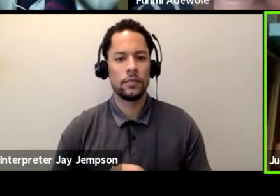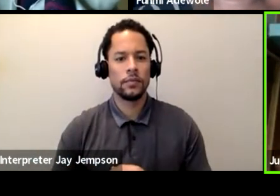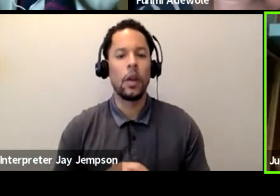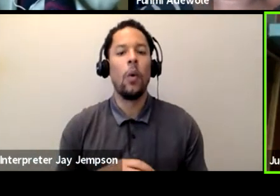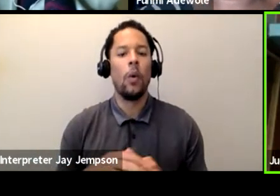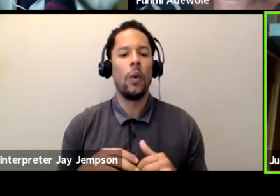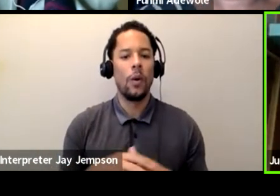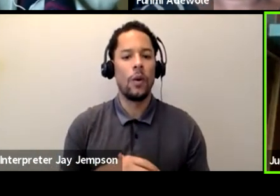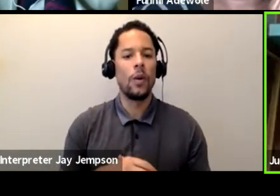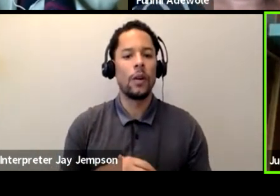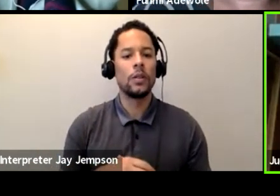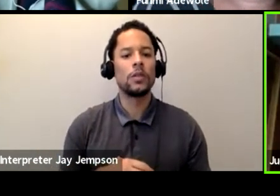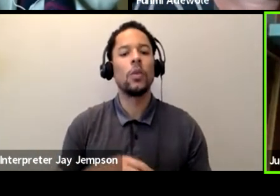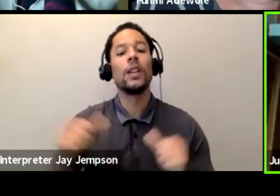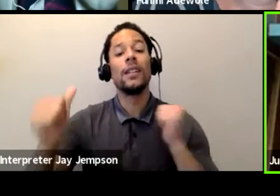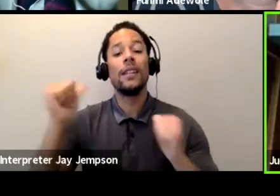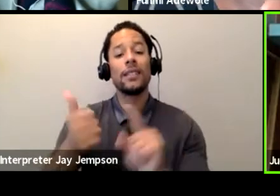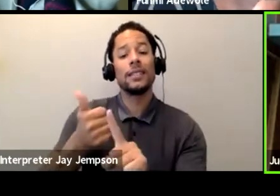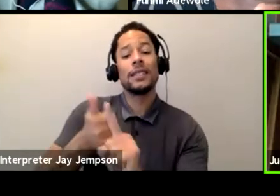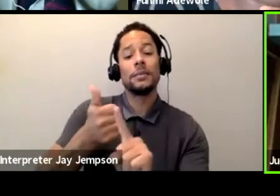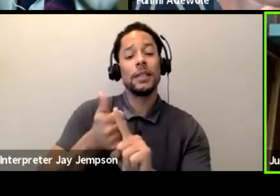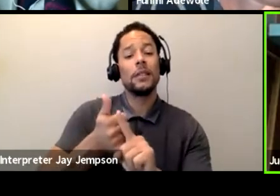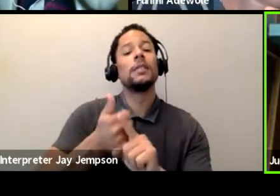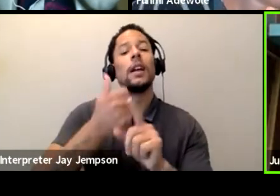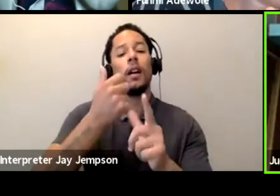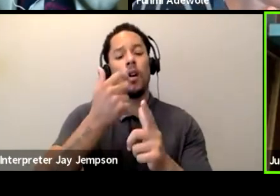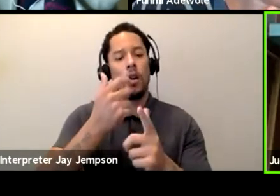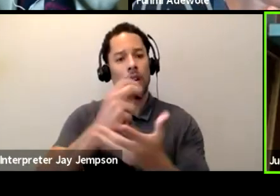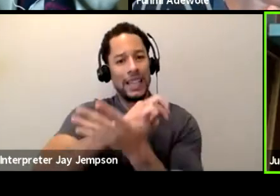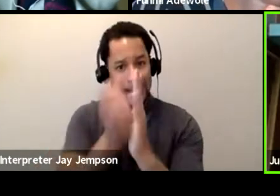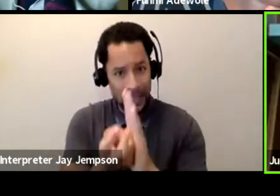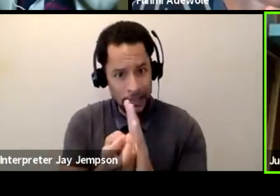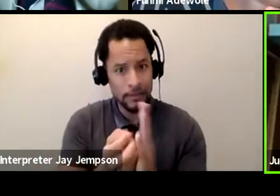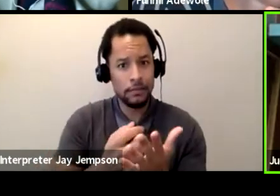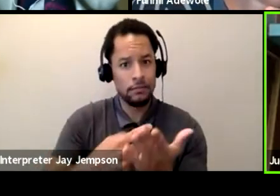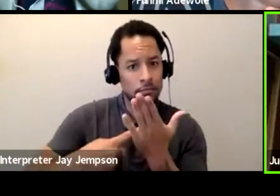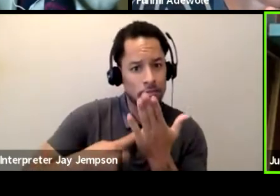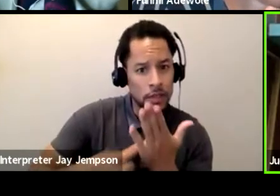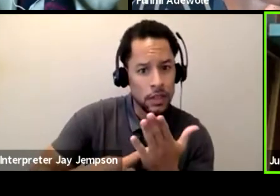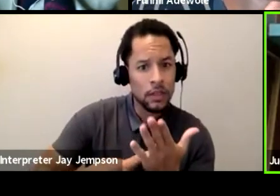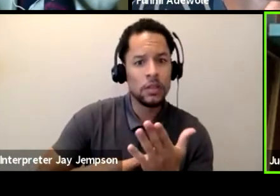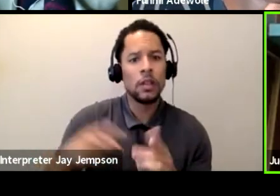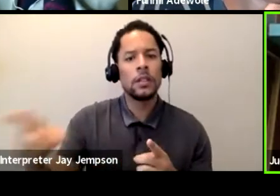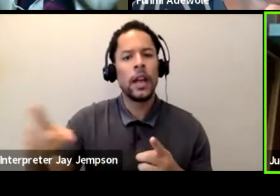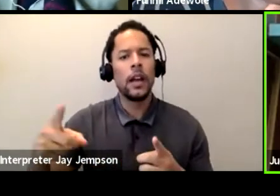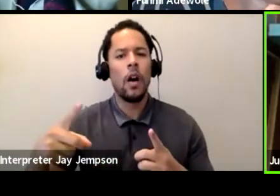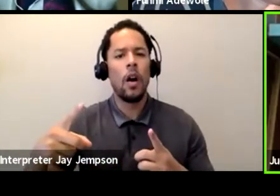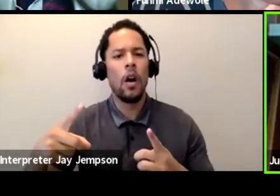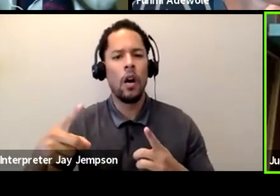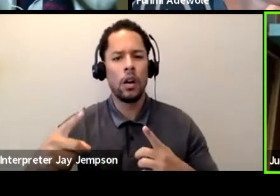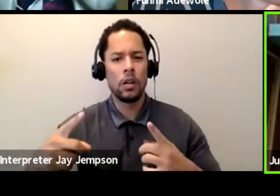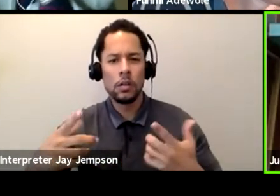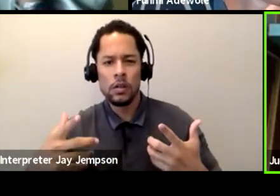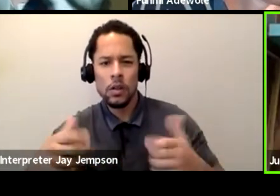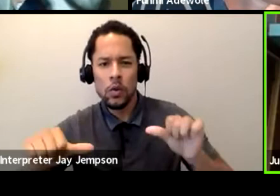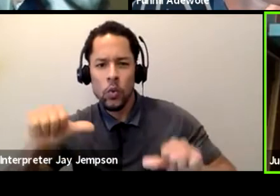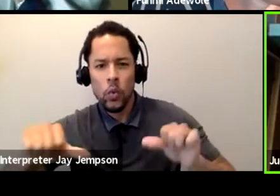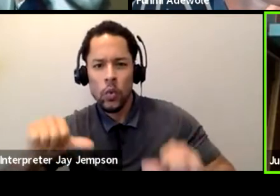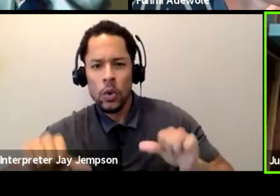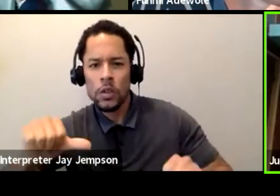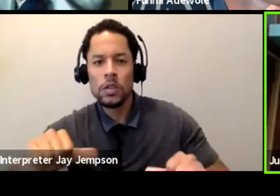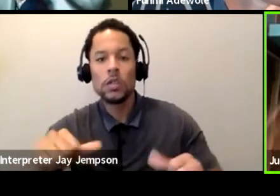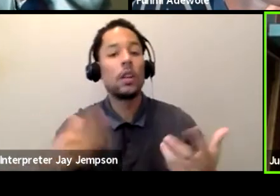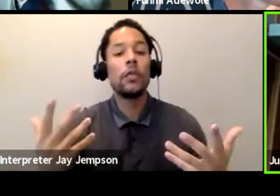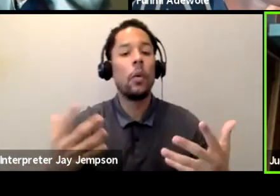The actor themselves, they're engaging and they are also helping in questioning the whys, the where, the who, the